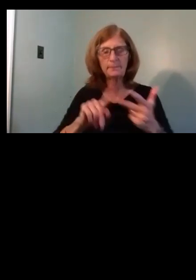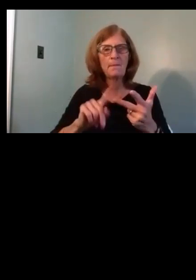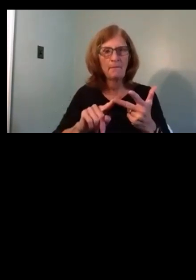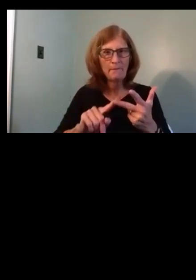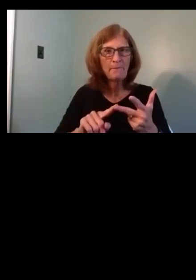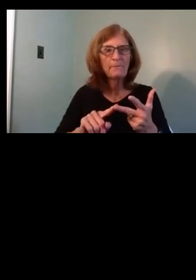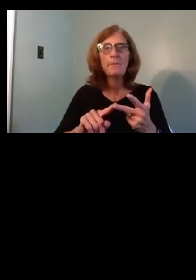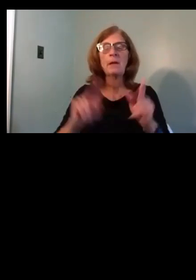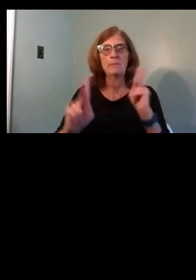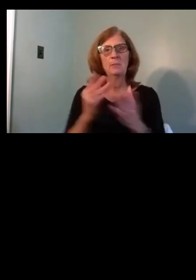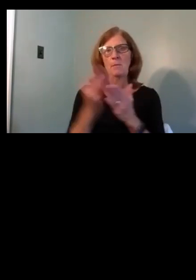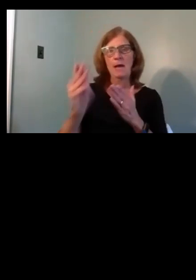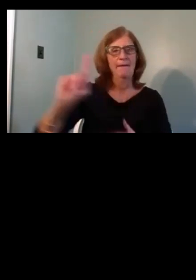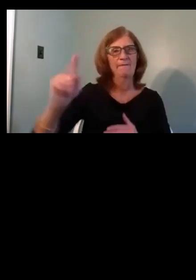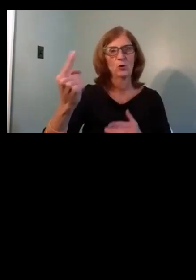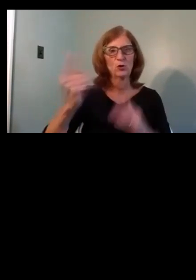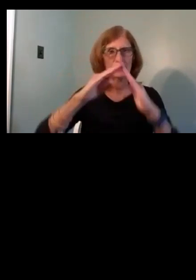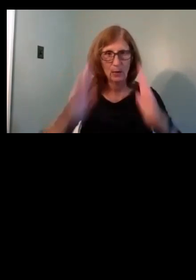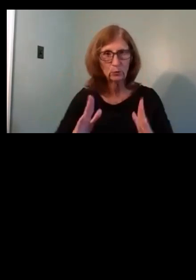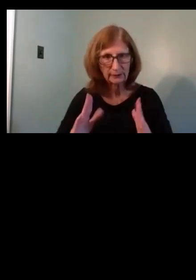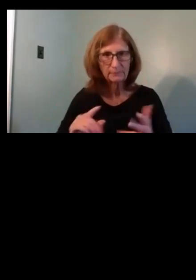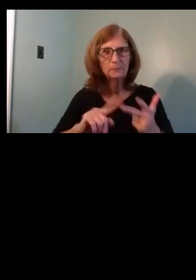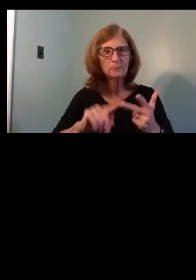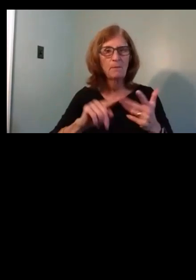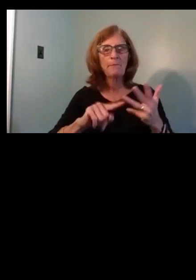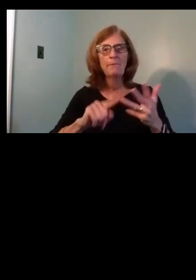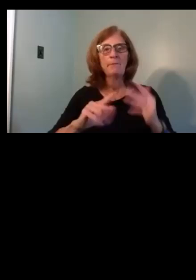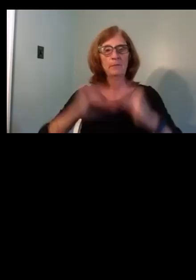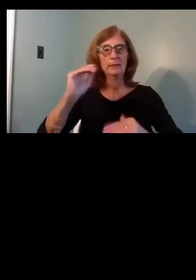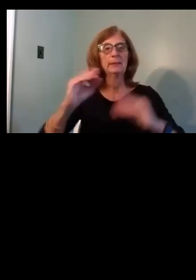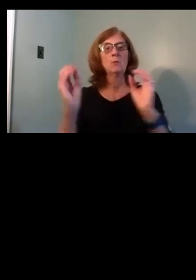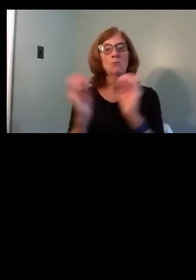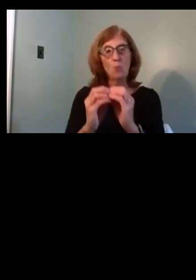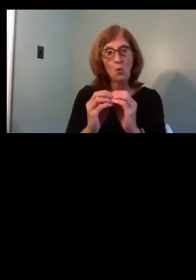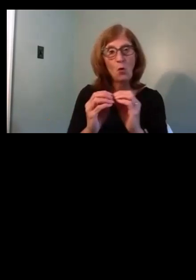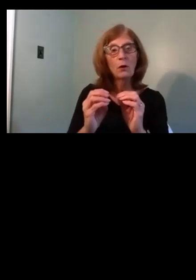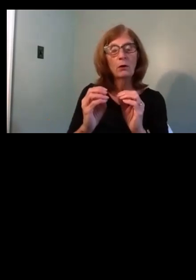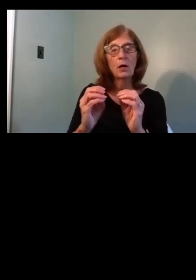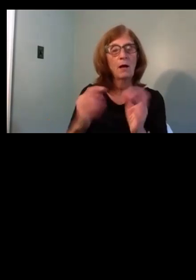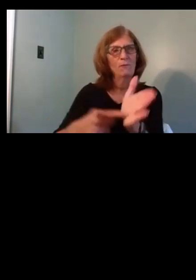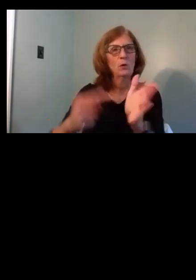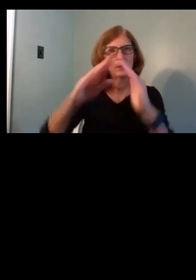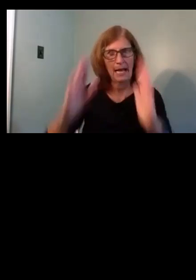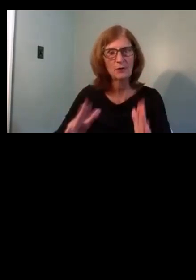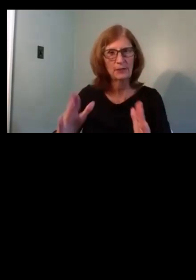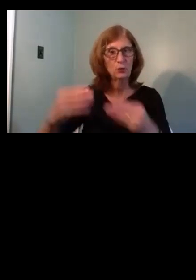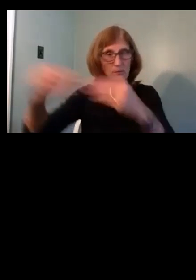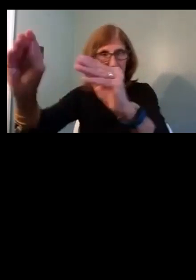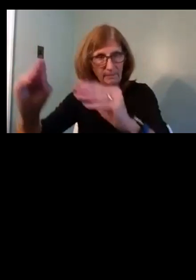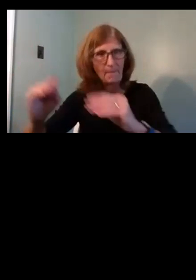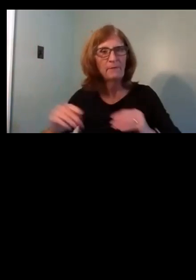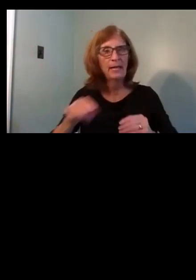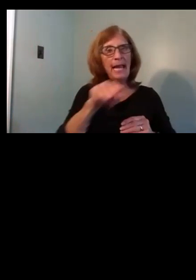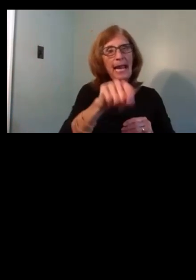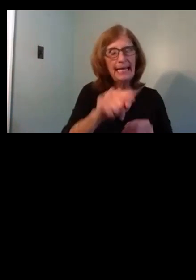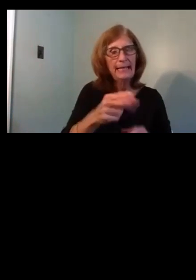buy their first homes came in third. Building more affordable housing for for sale came in fourth. Short-term financial help for